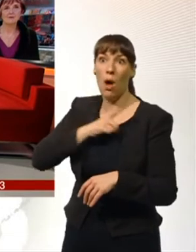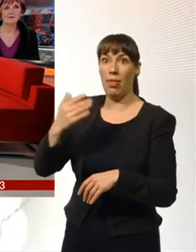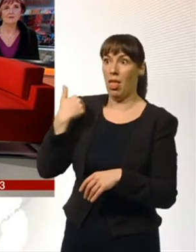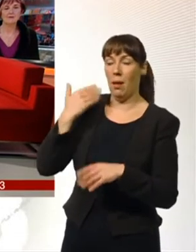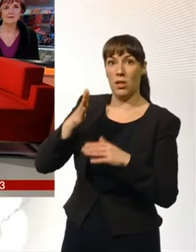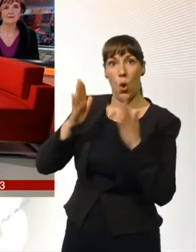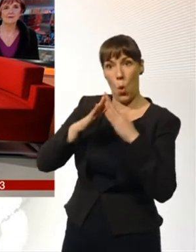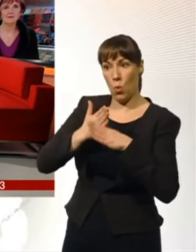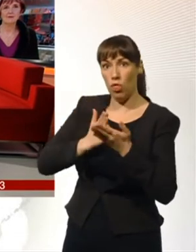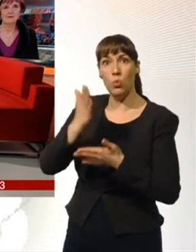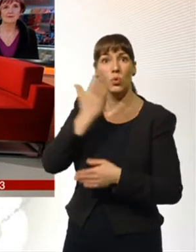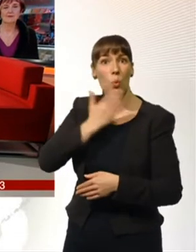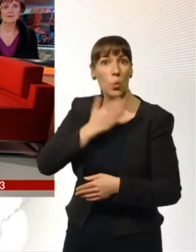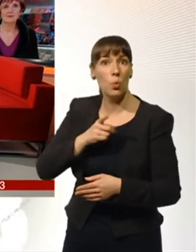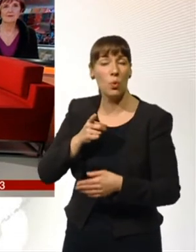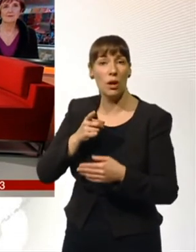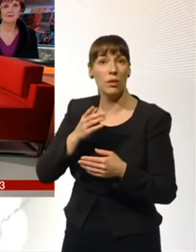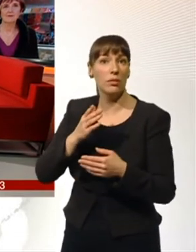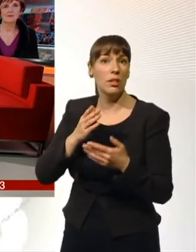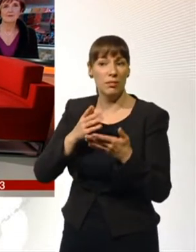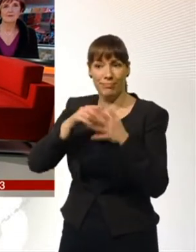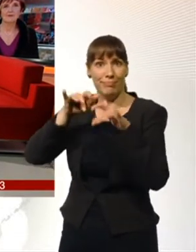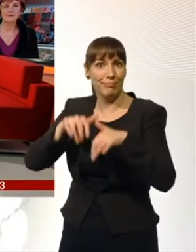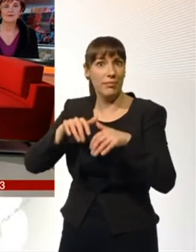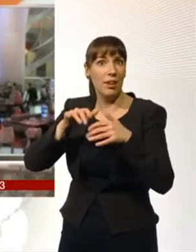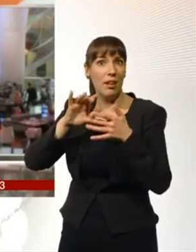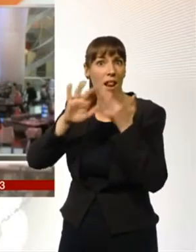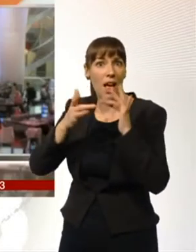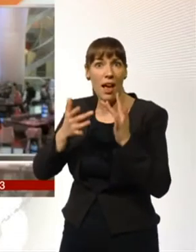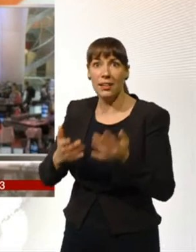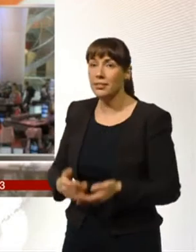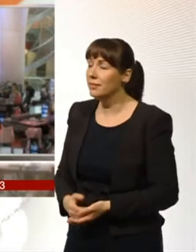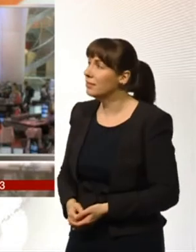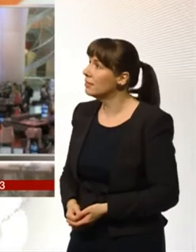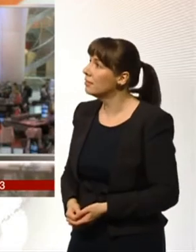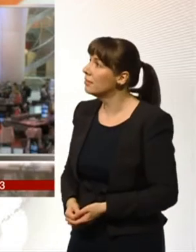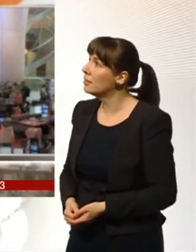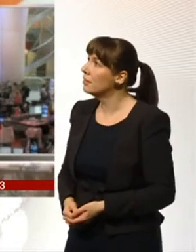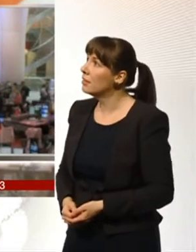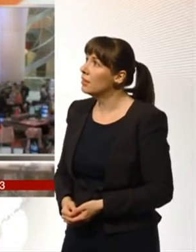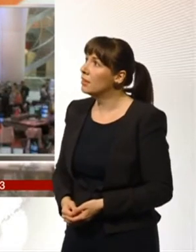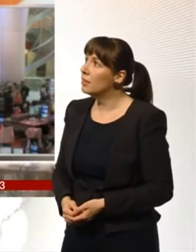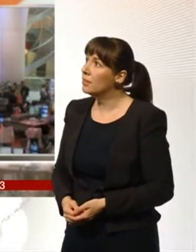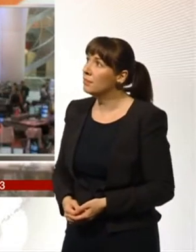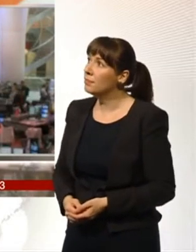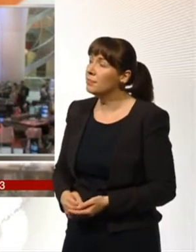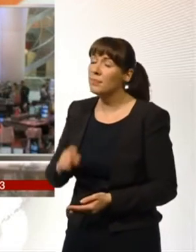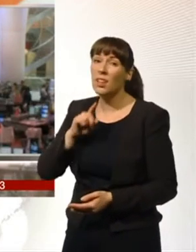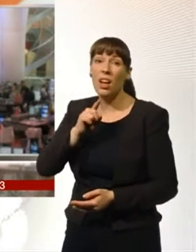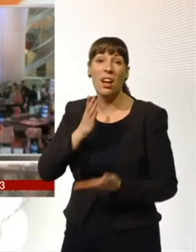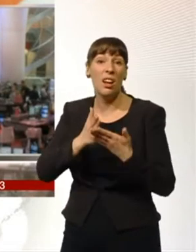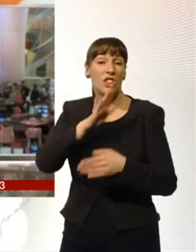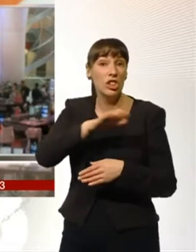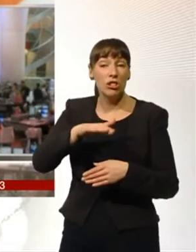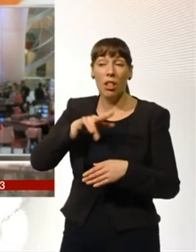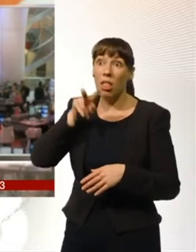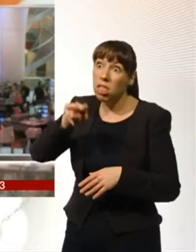when children, for example, are at school, is there any escape from always being on a screen? Well, I think there has to be, and I think some people are beginning to feel